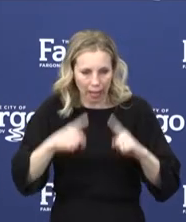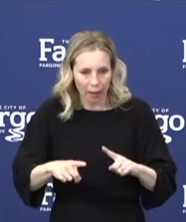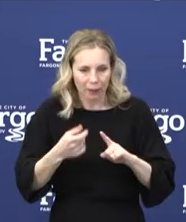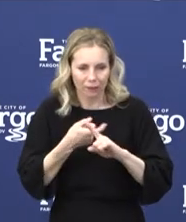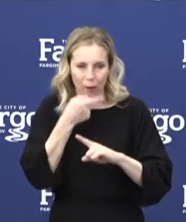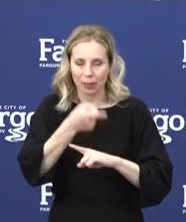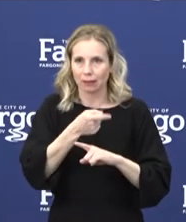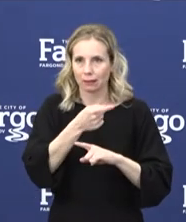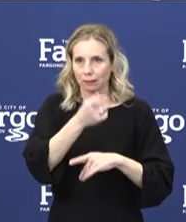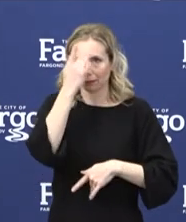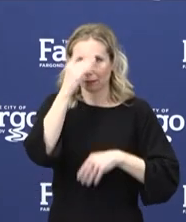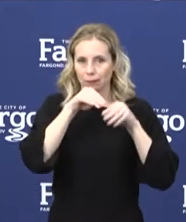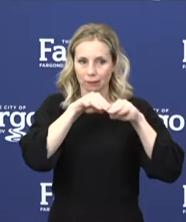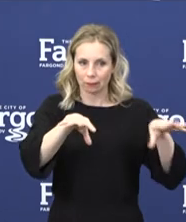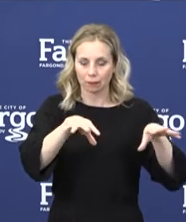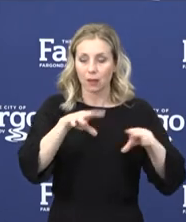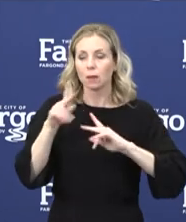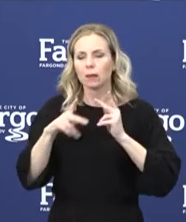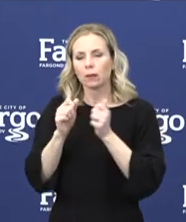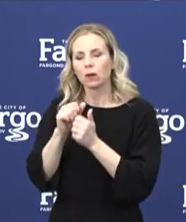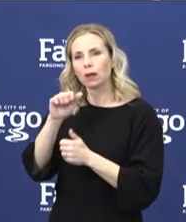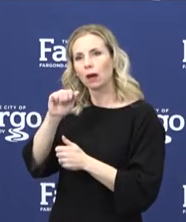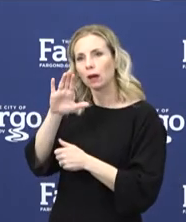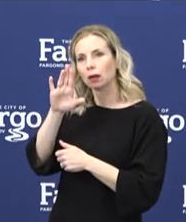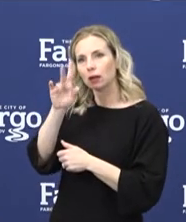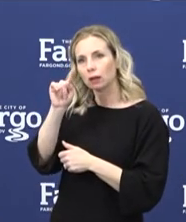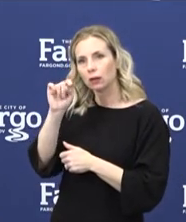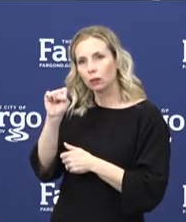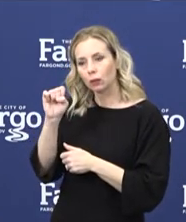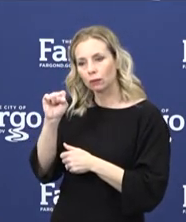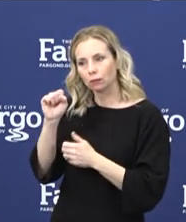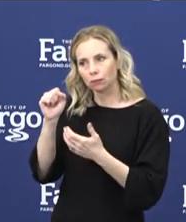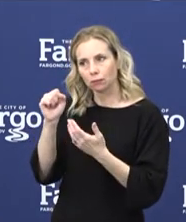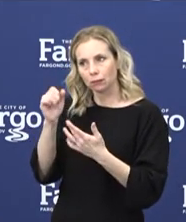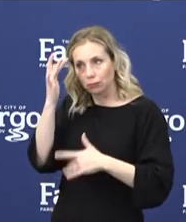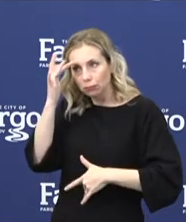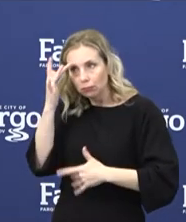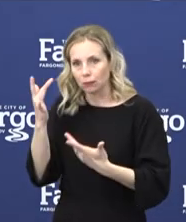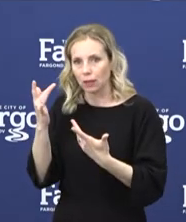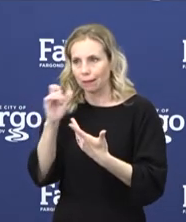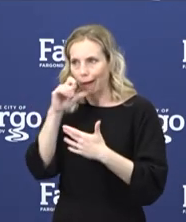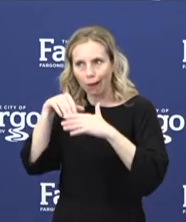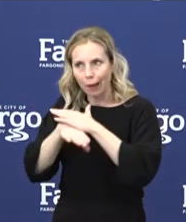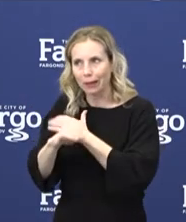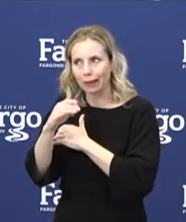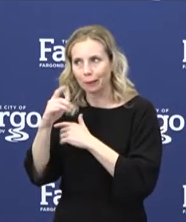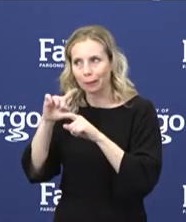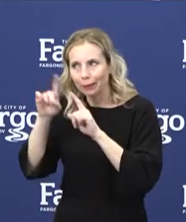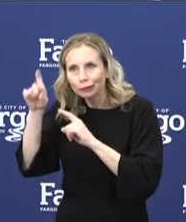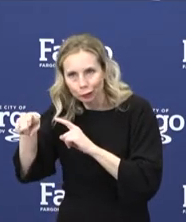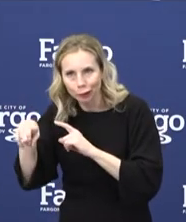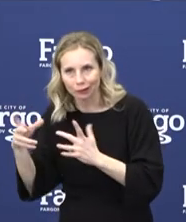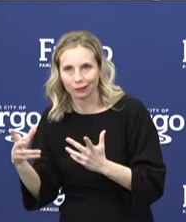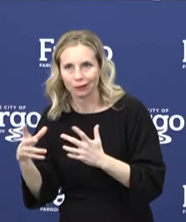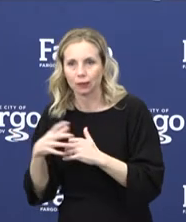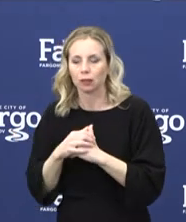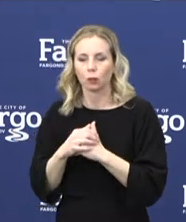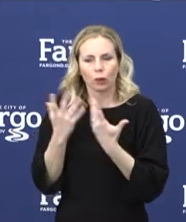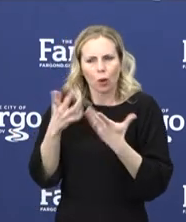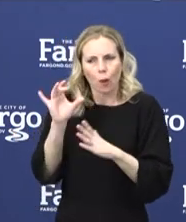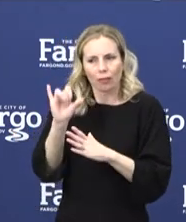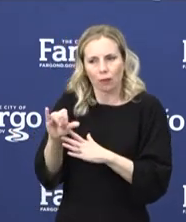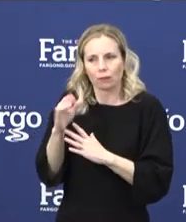examples as well of people with acute conditions that are not coming in when they really should be coming in. And again, we don't want to have those unintended